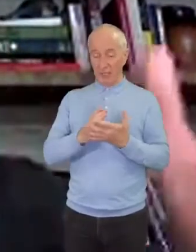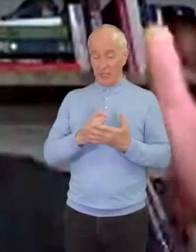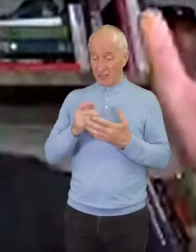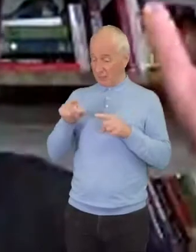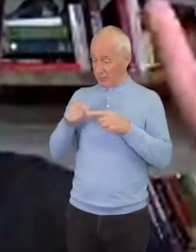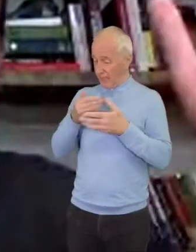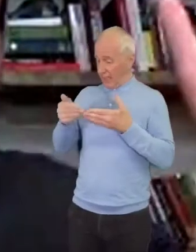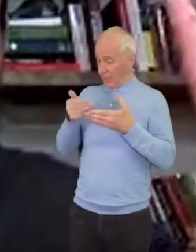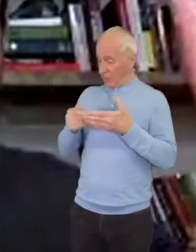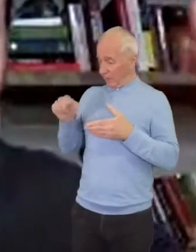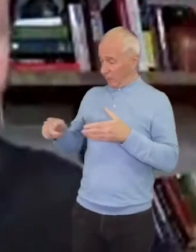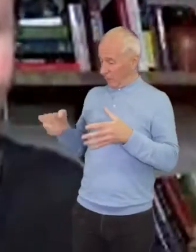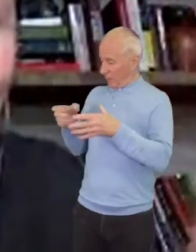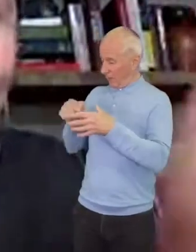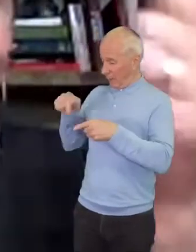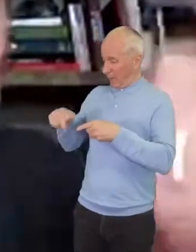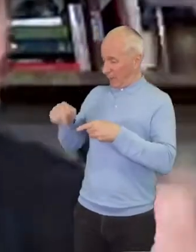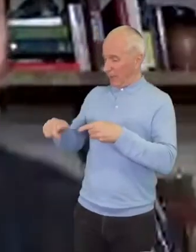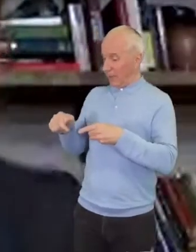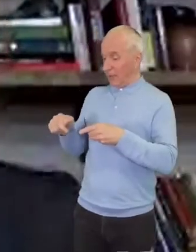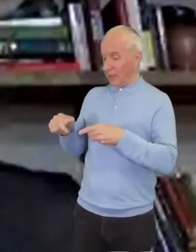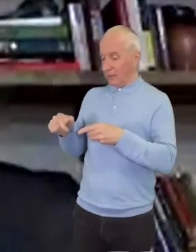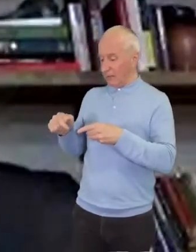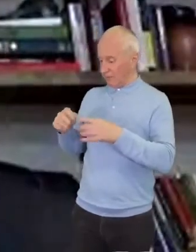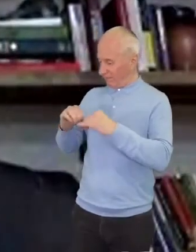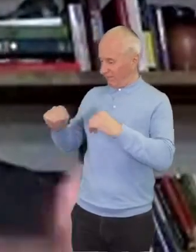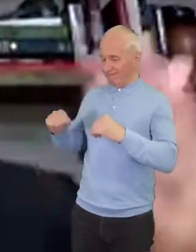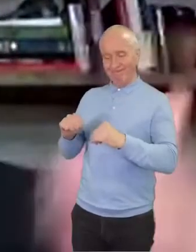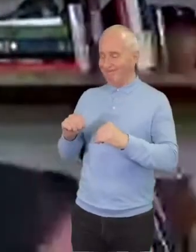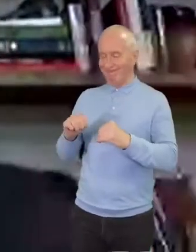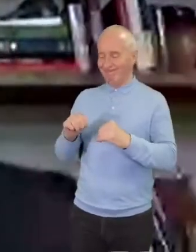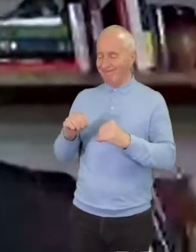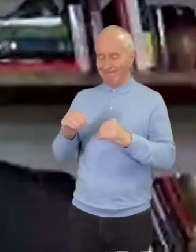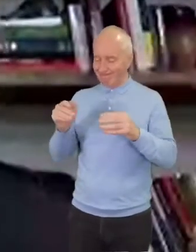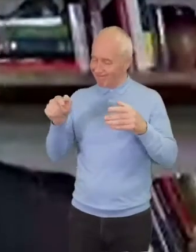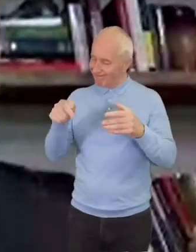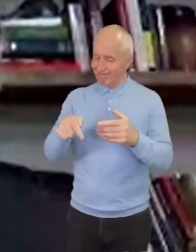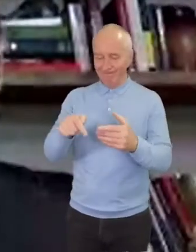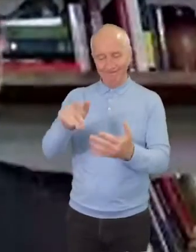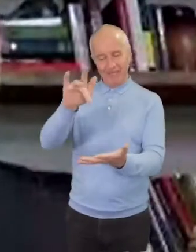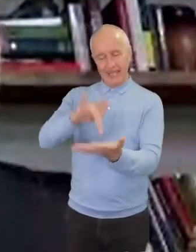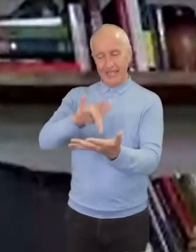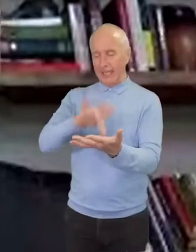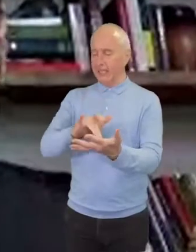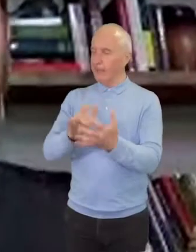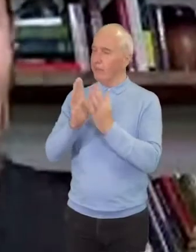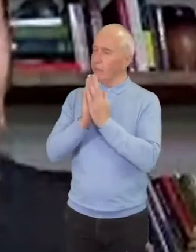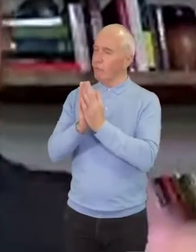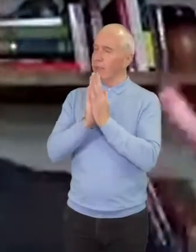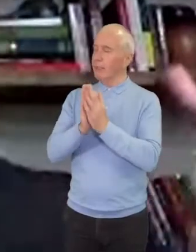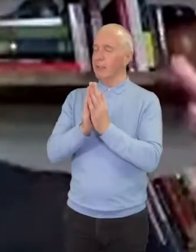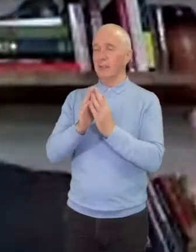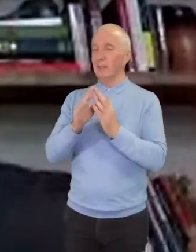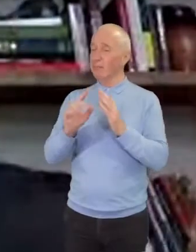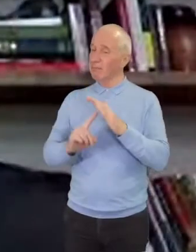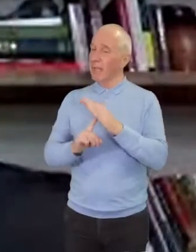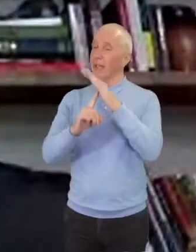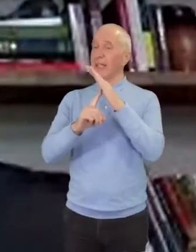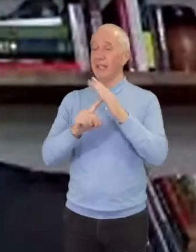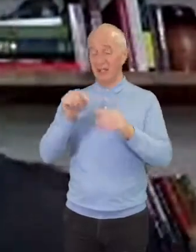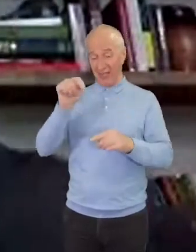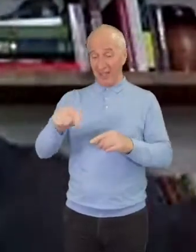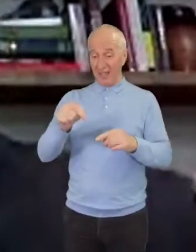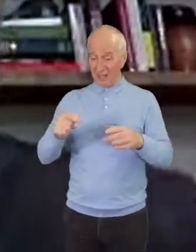faith, but the people who were at the center of the religious elite, he says to them, you are a brood of vipers because your